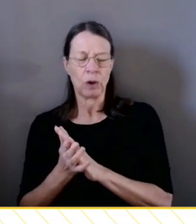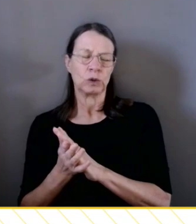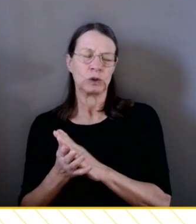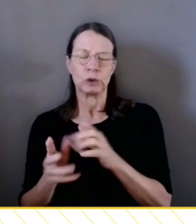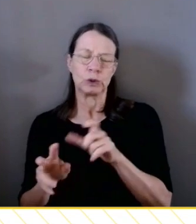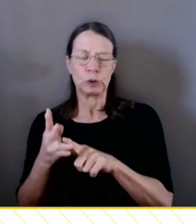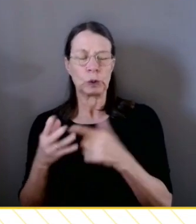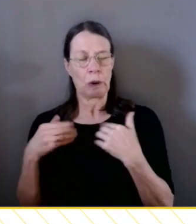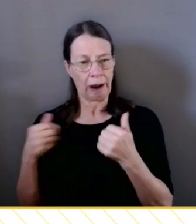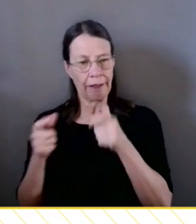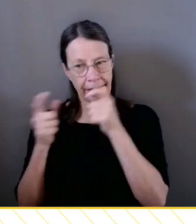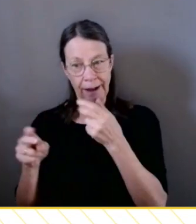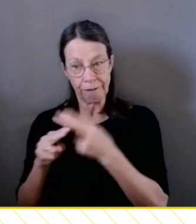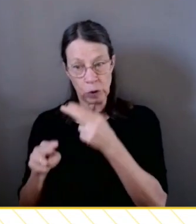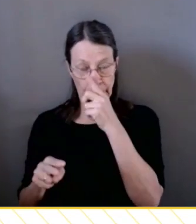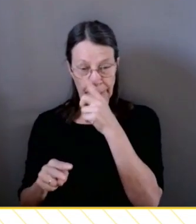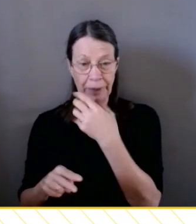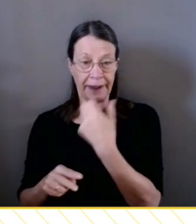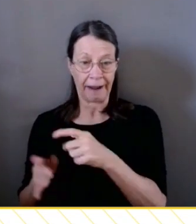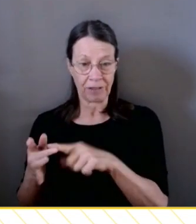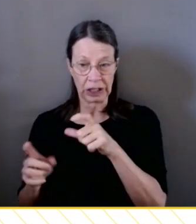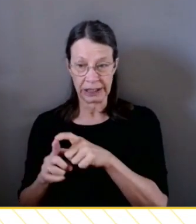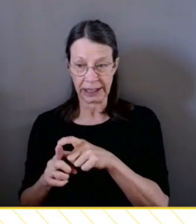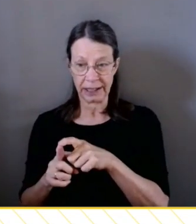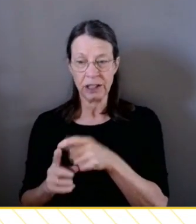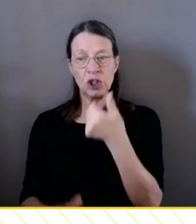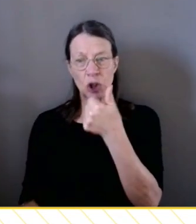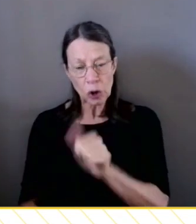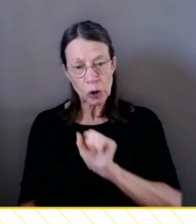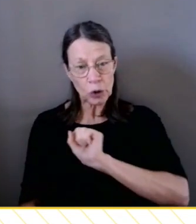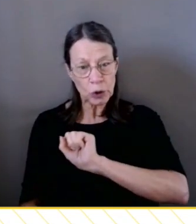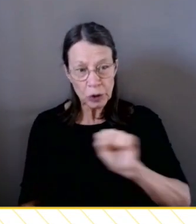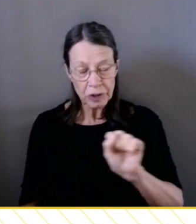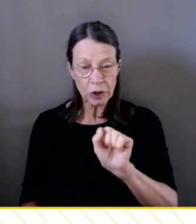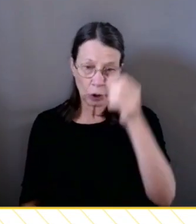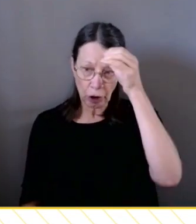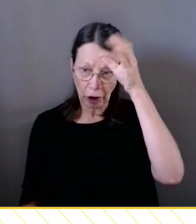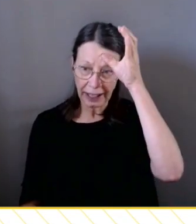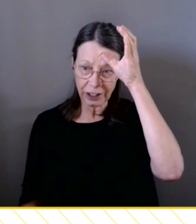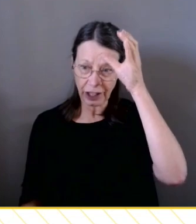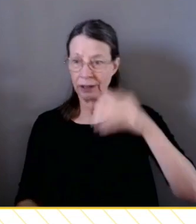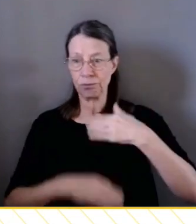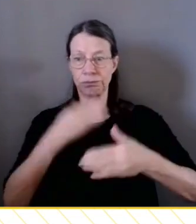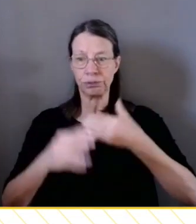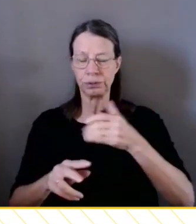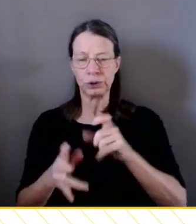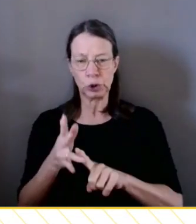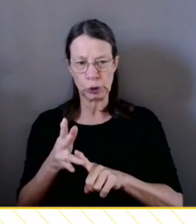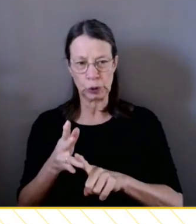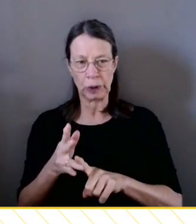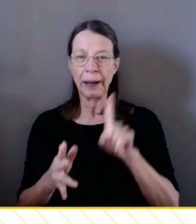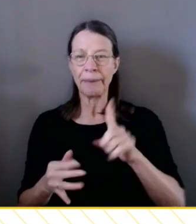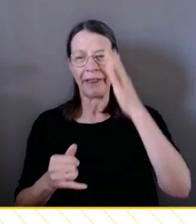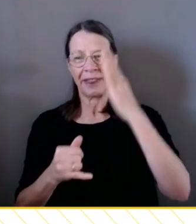message is let's take advantage of that knowledge that we have and let's get on with it. But of course, I think the final word